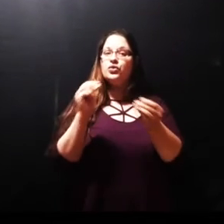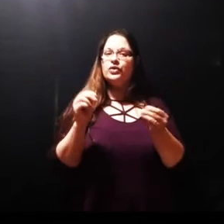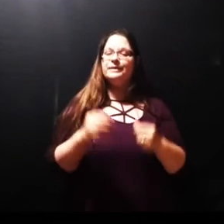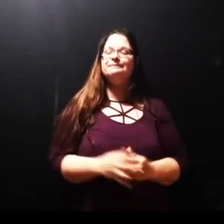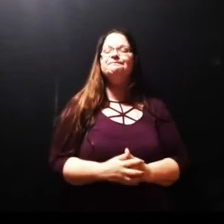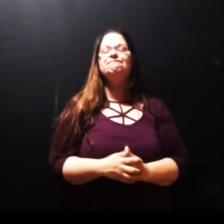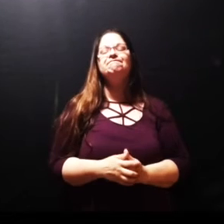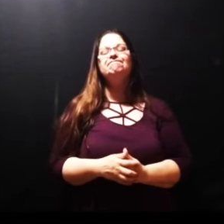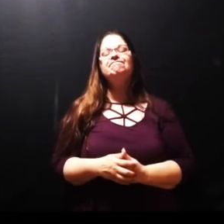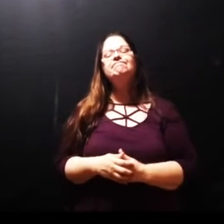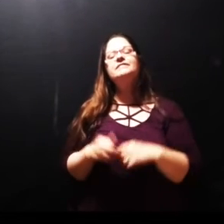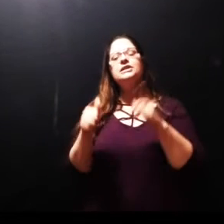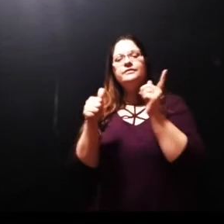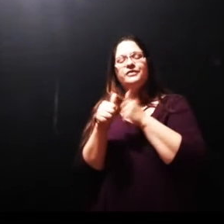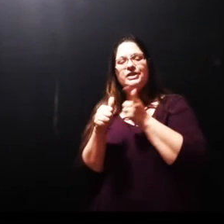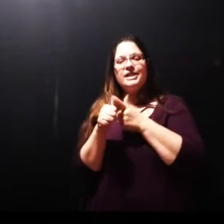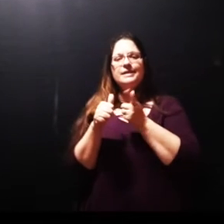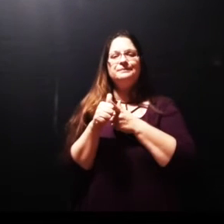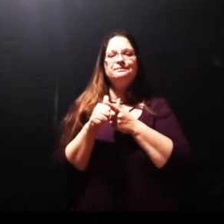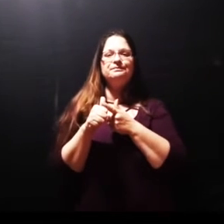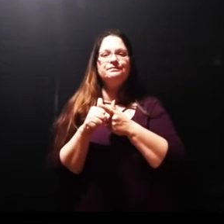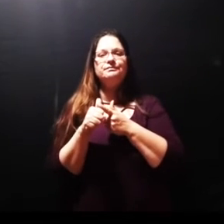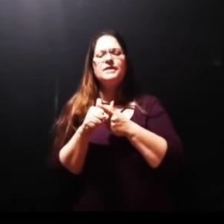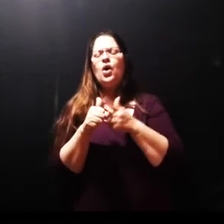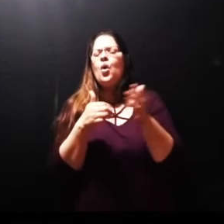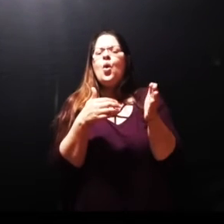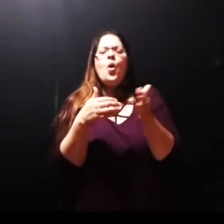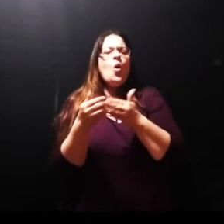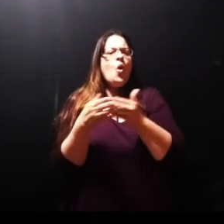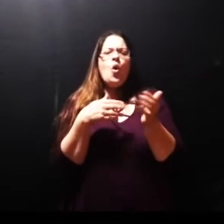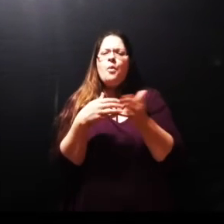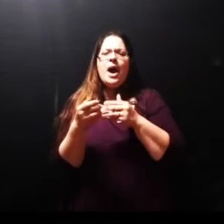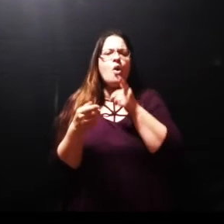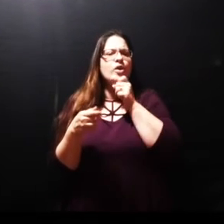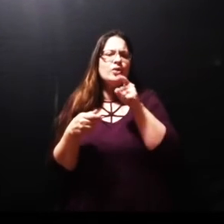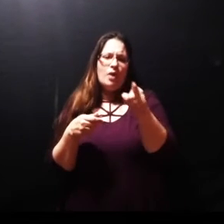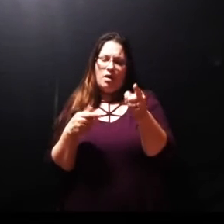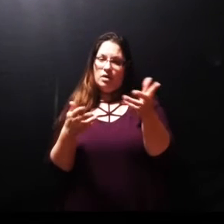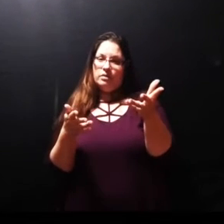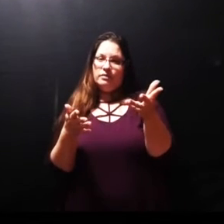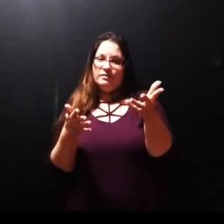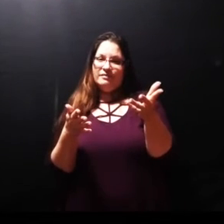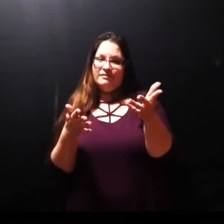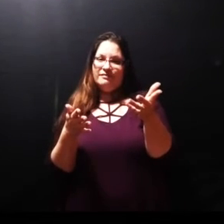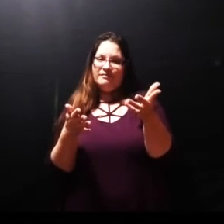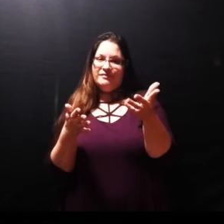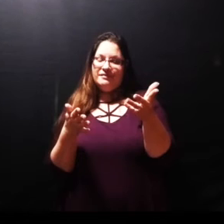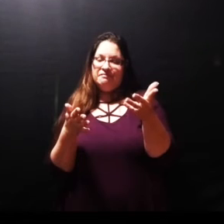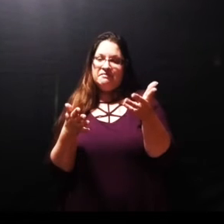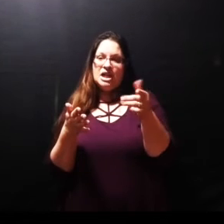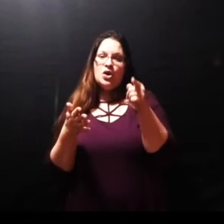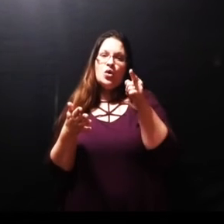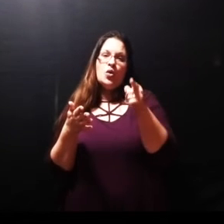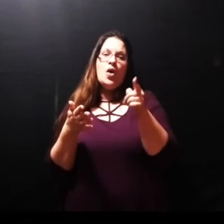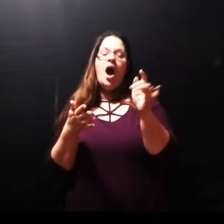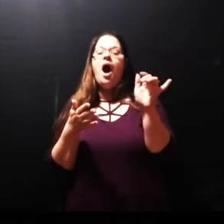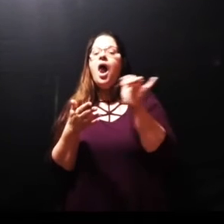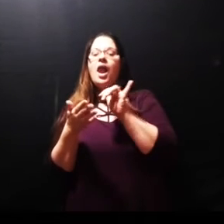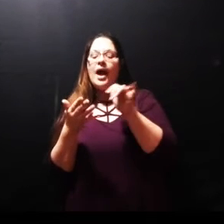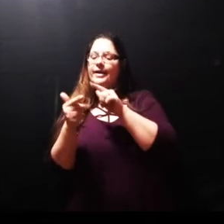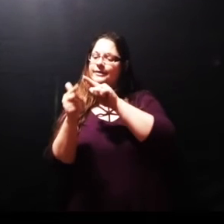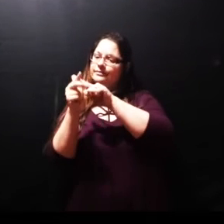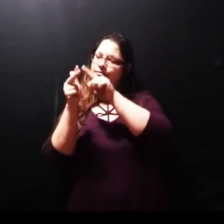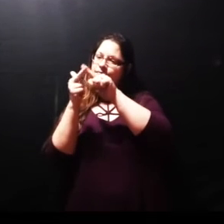I pray you'll carry them along with you first of all number one no matter who you are you are like